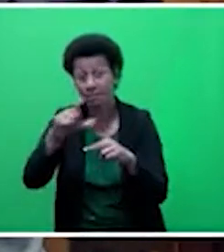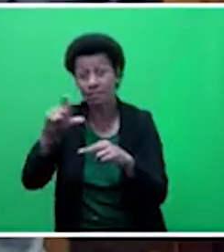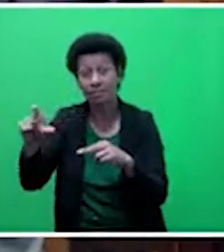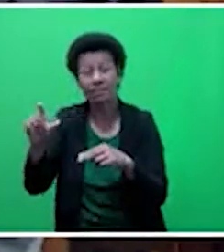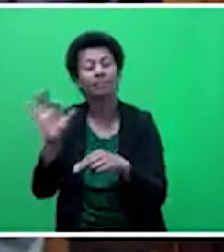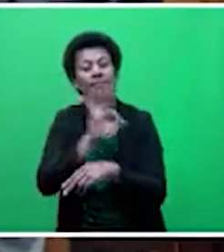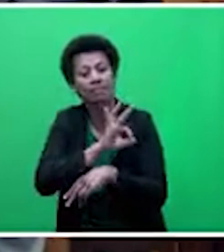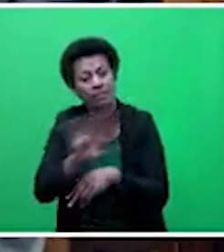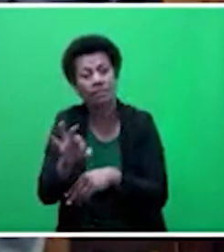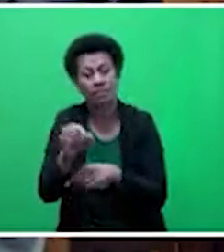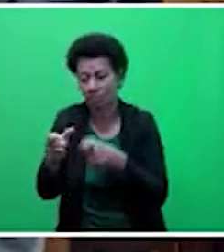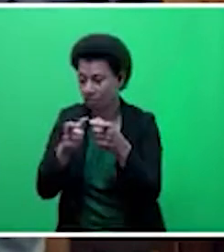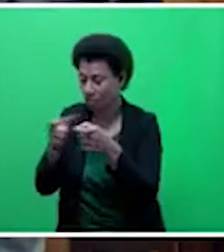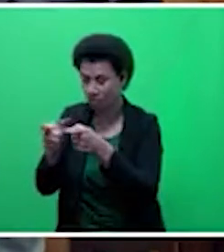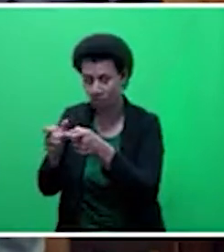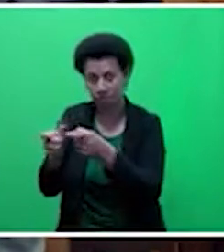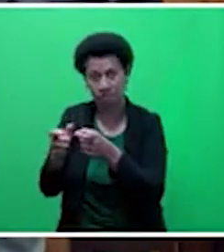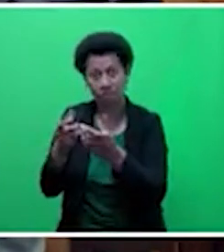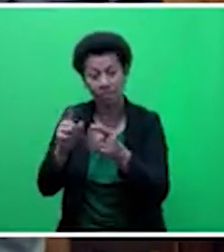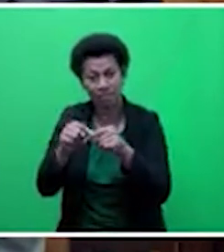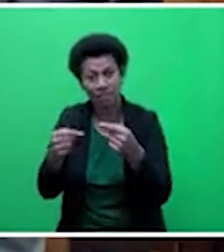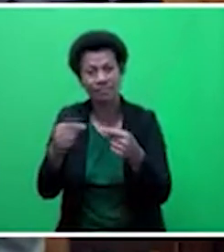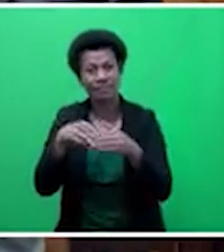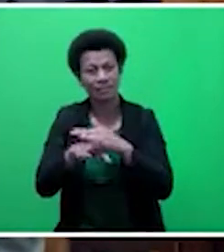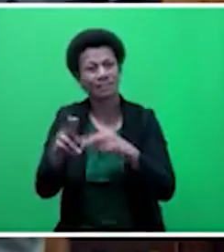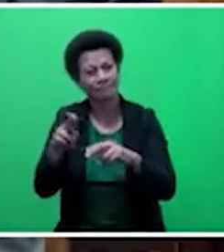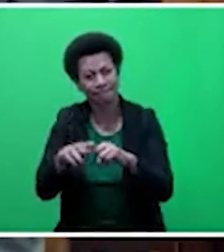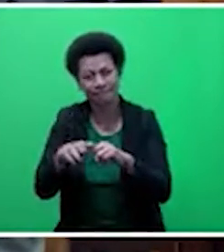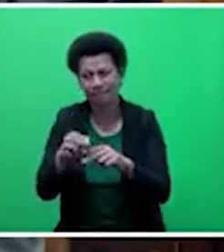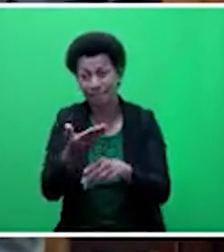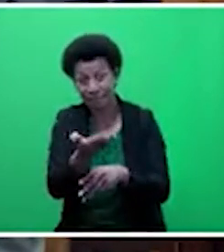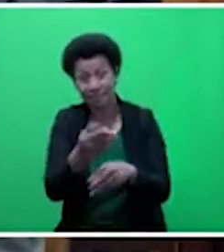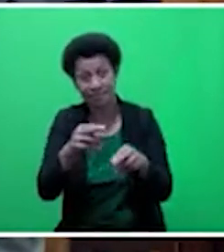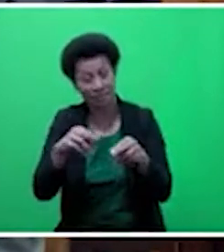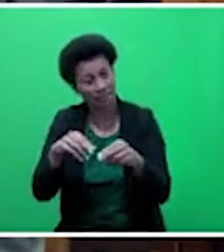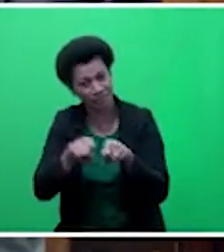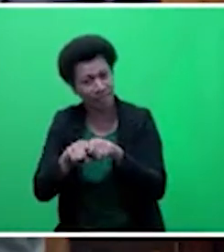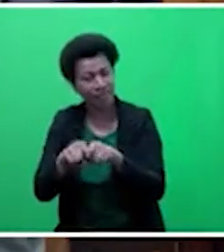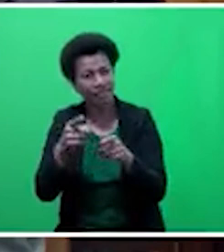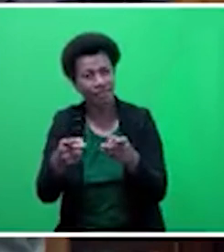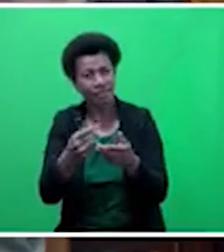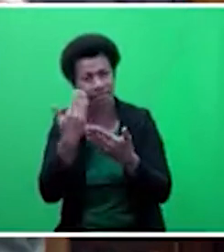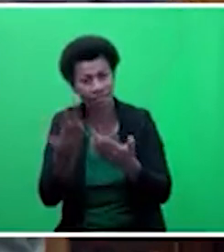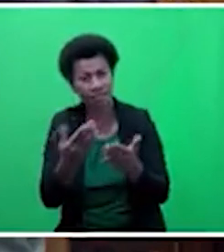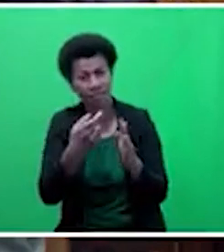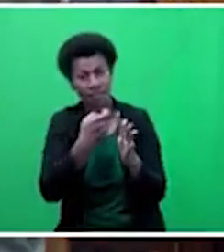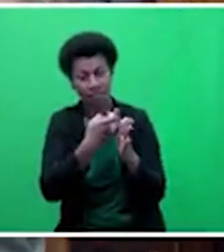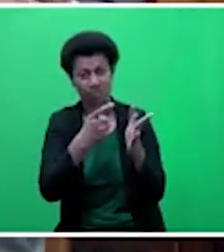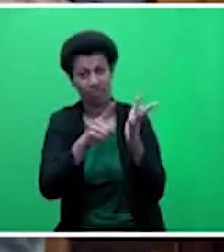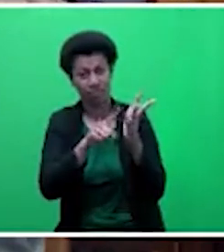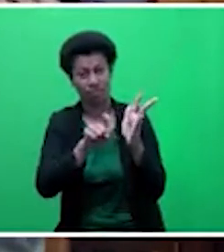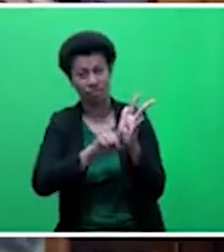the cost of things in Fiji in the way that they are meaning. Honourable Kuru Dhani said, oh, FCCC is not doing its